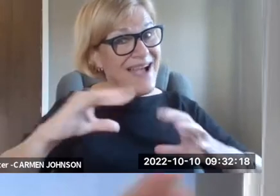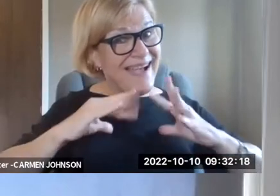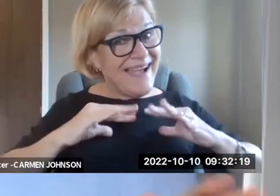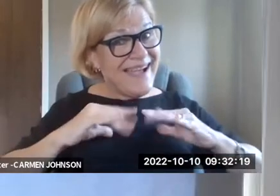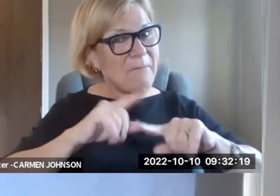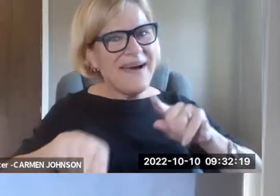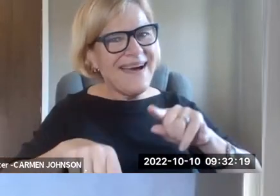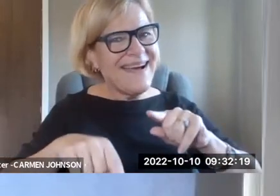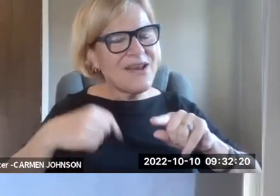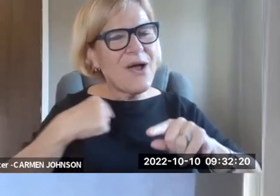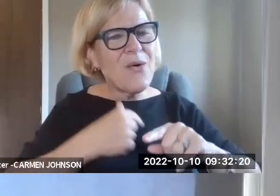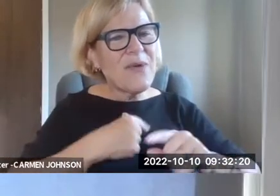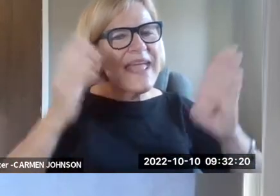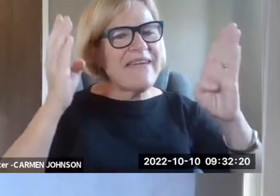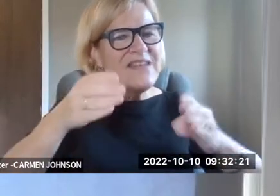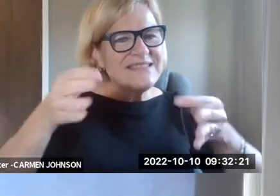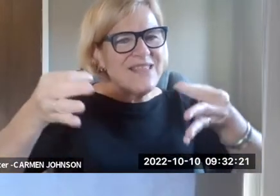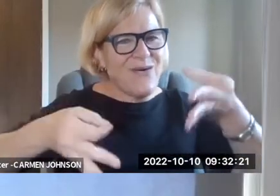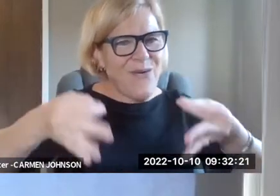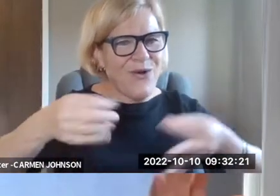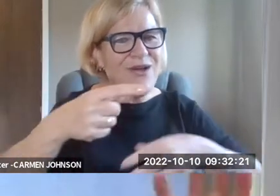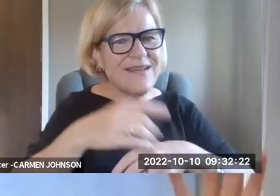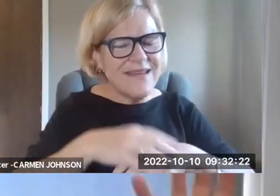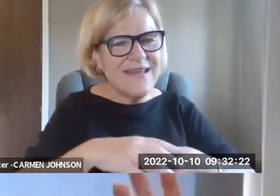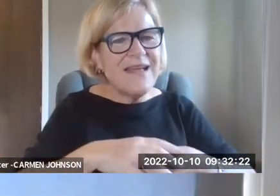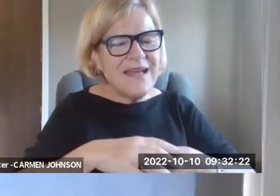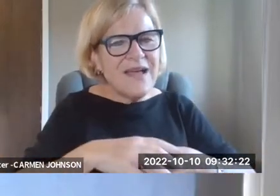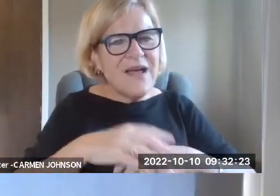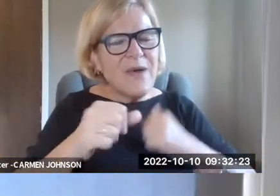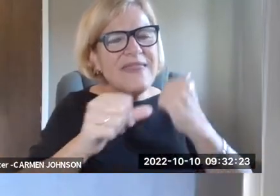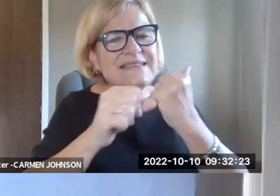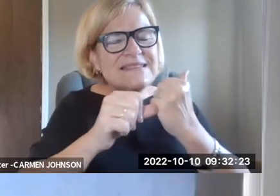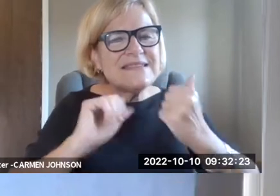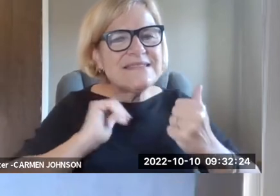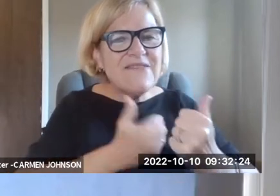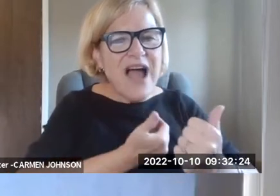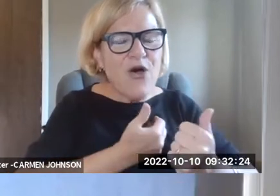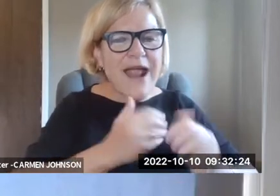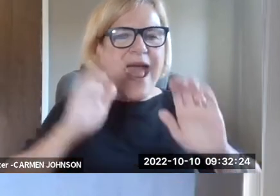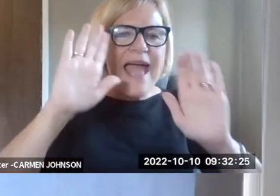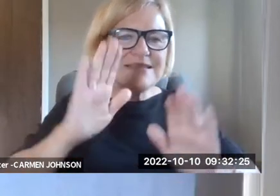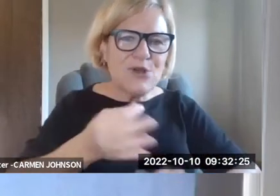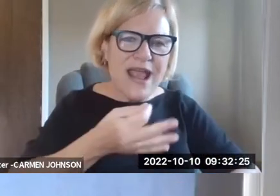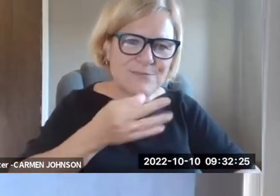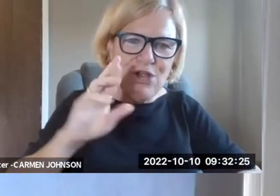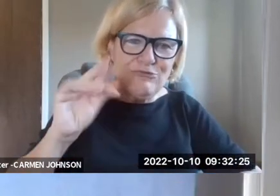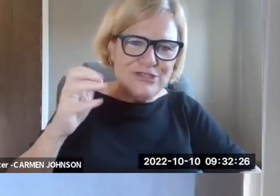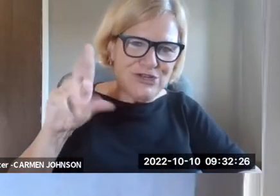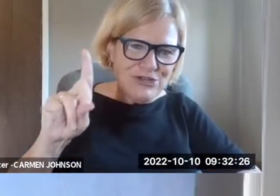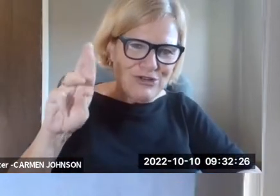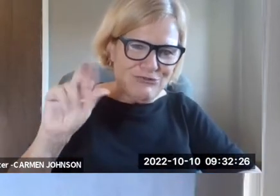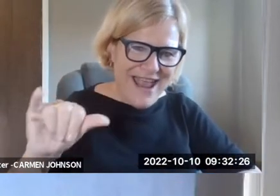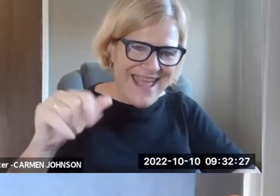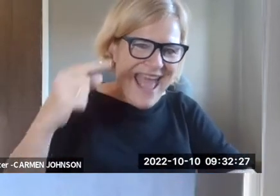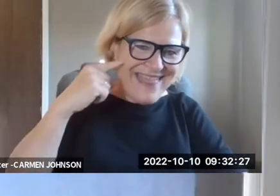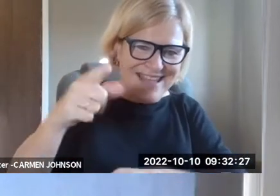So we kind of, we had a little bit of a headwind with these cases saying, yay, TTYs. Um, but, uh, we did manage to convince the court, um,